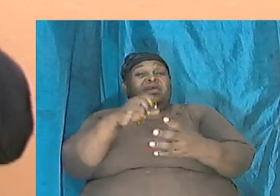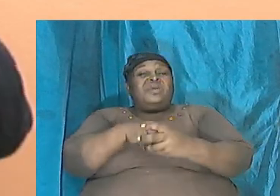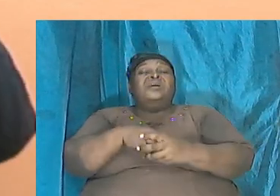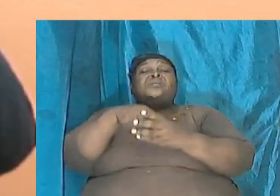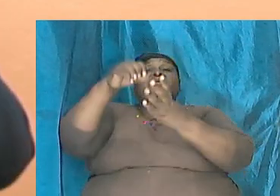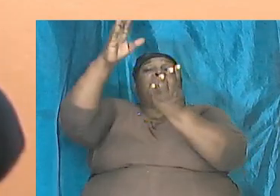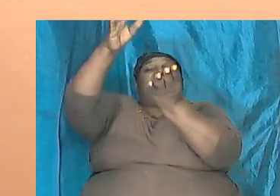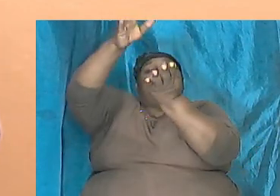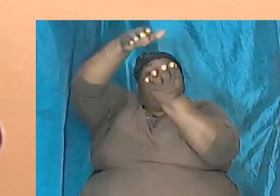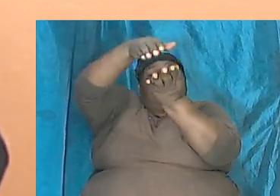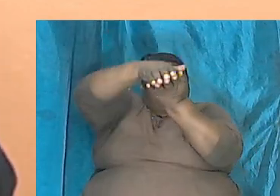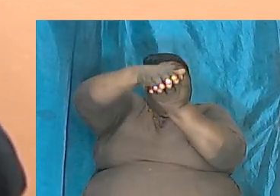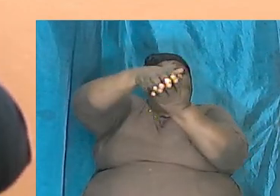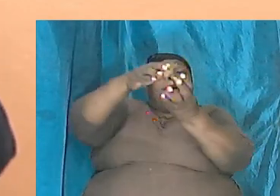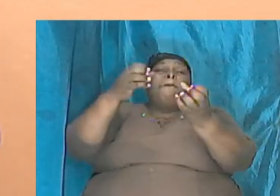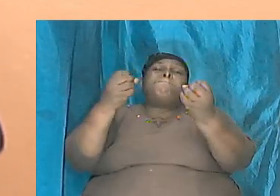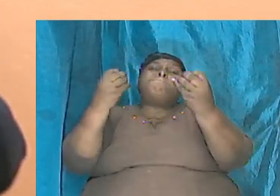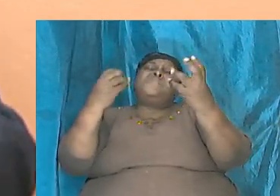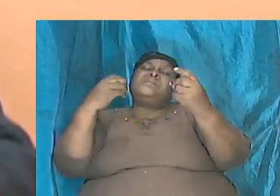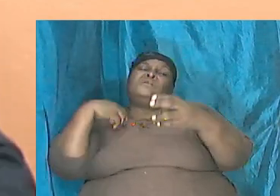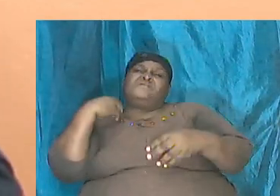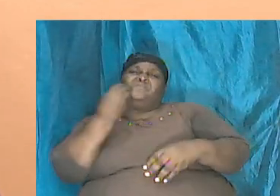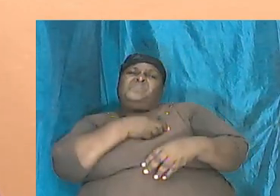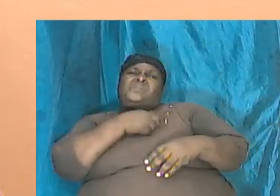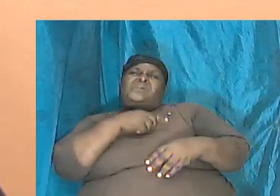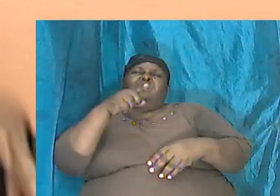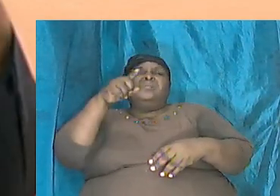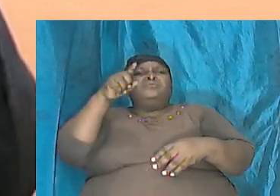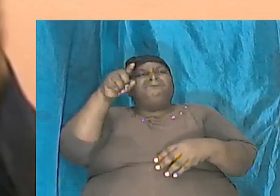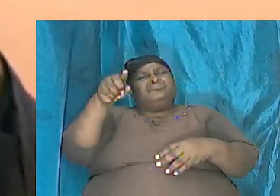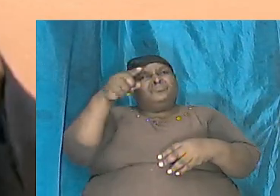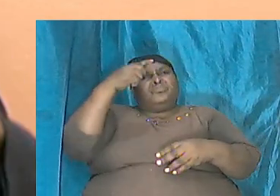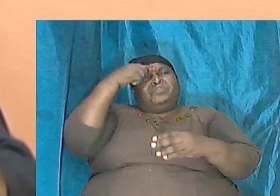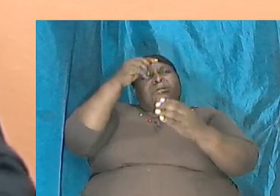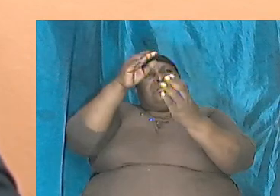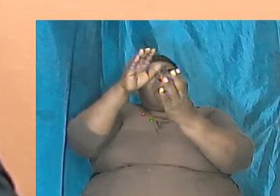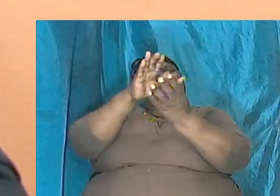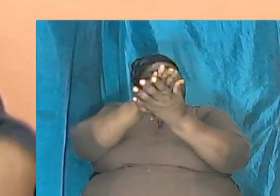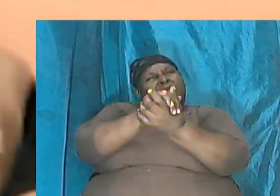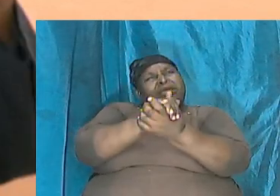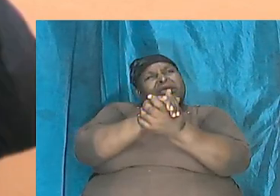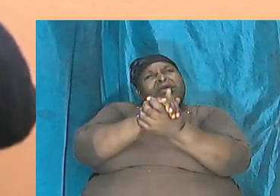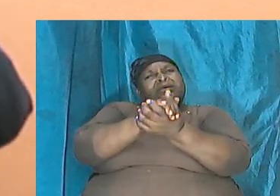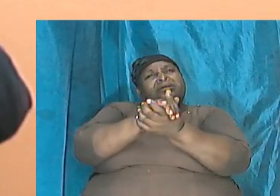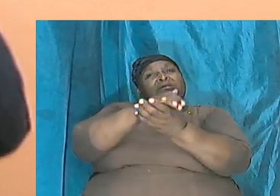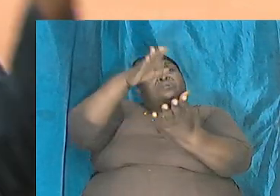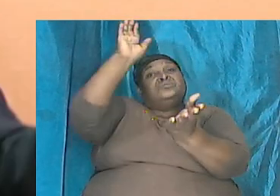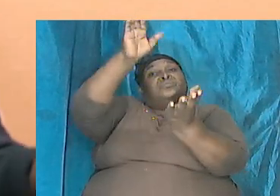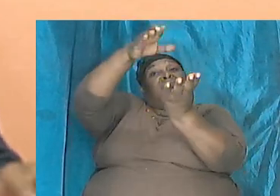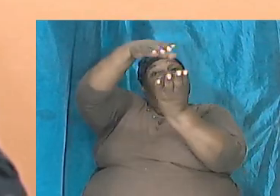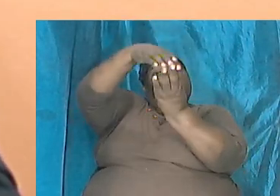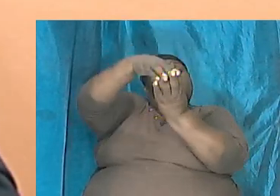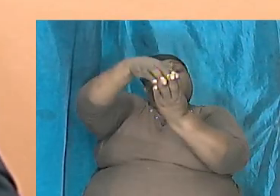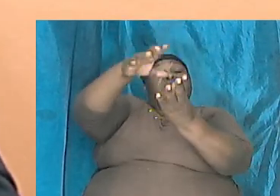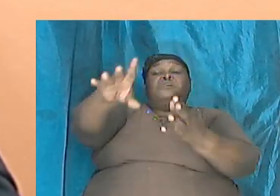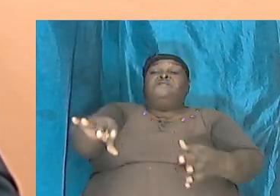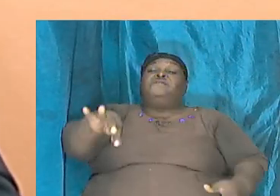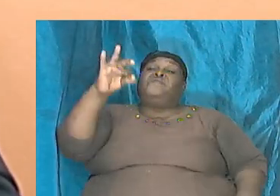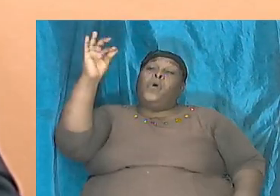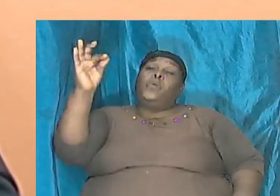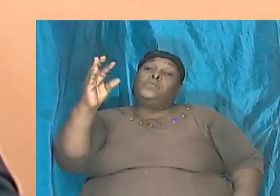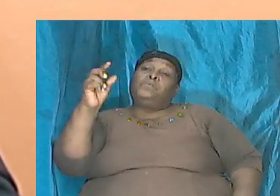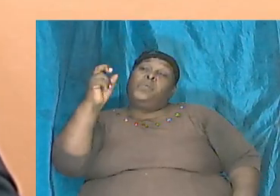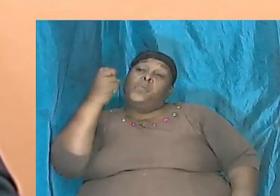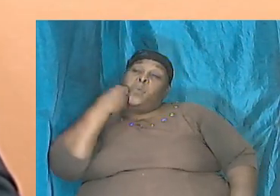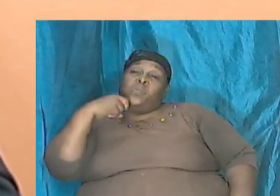including many of you you believe in dinosaurs they have found the bones and they have reconstructed them and we see